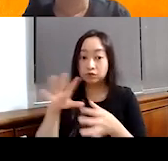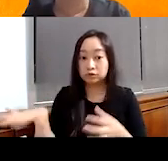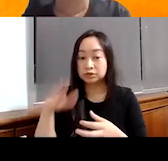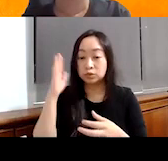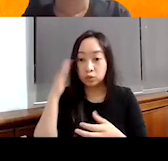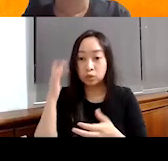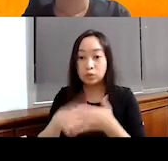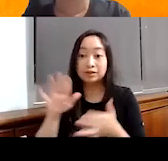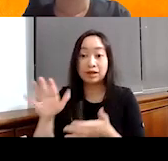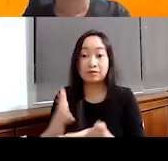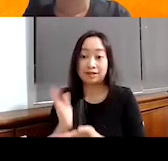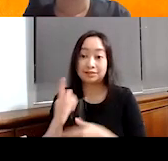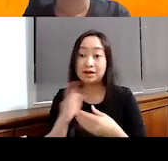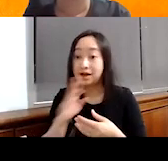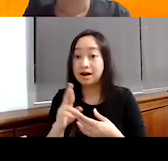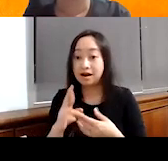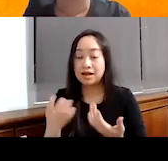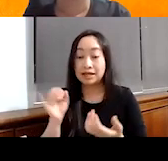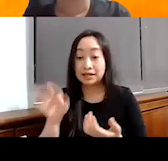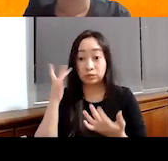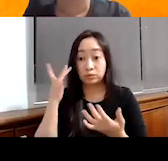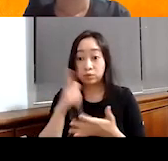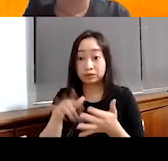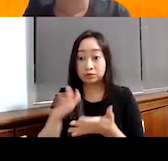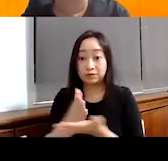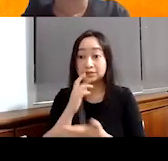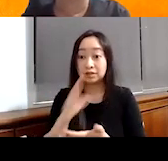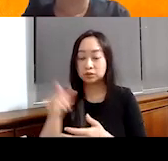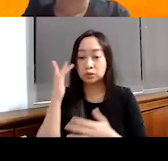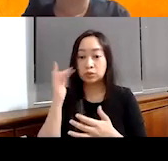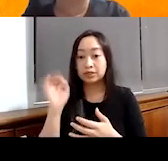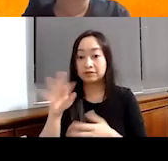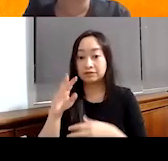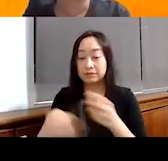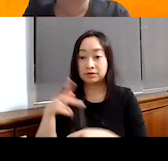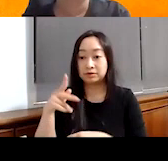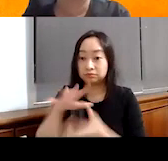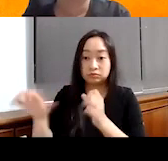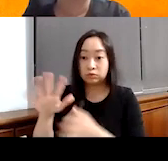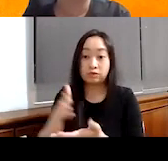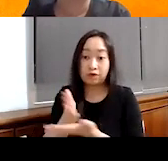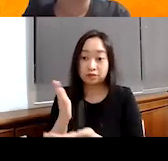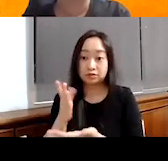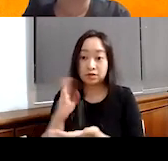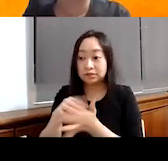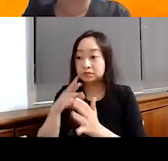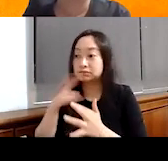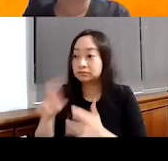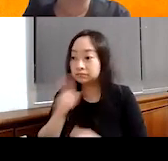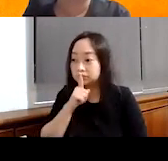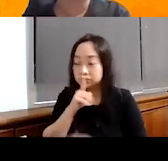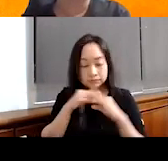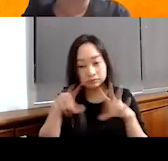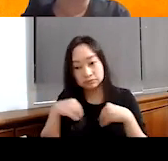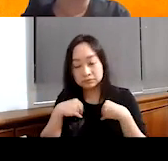what their rights are. And if you don't know what your rights are, you don't know when you're being violated. So you don't report, right? You just live with it.